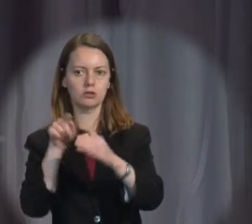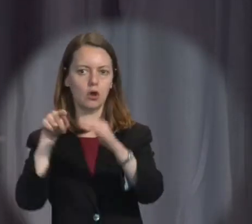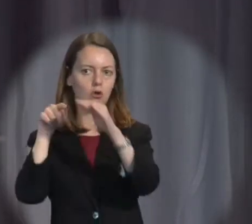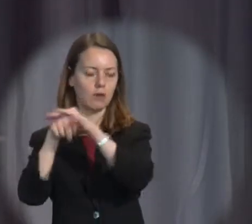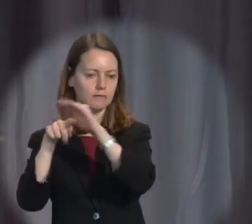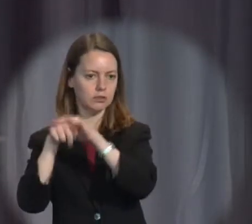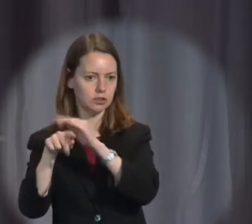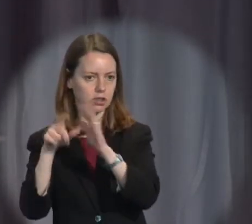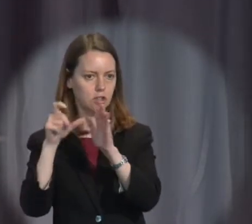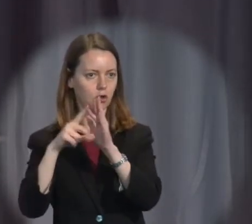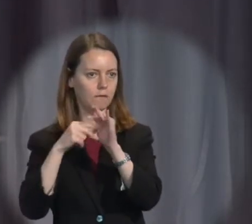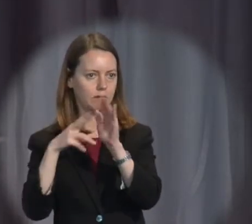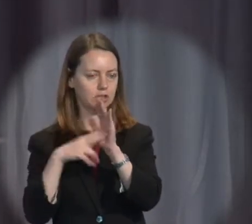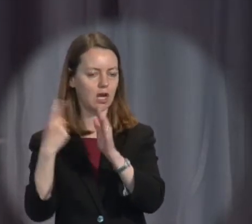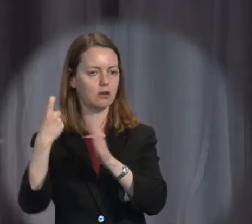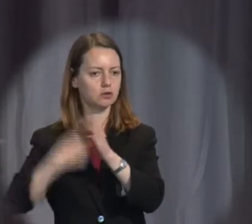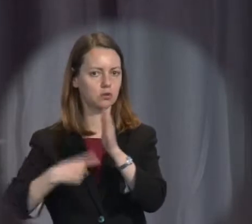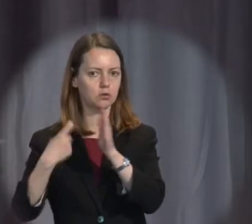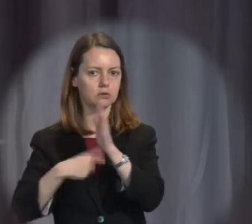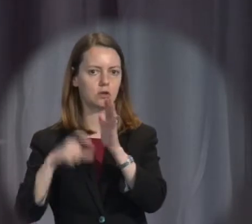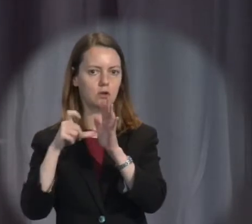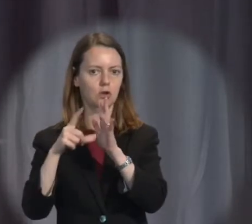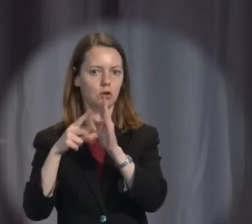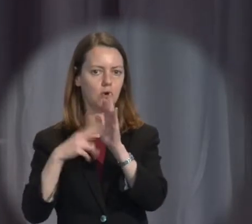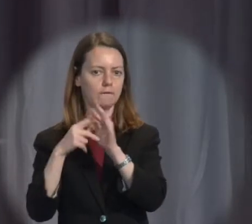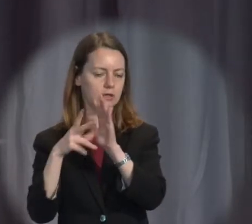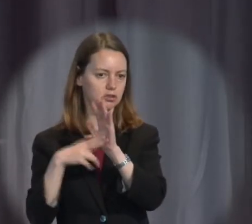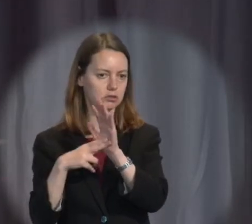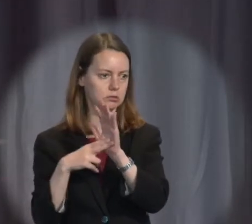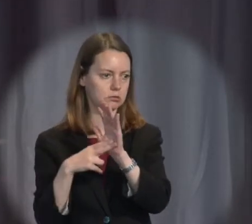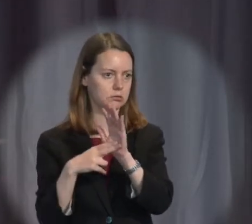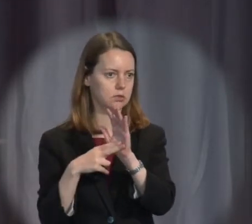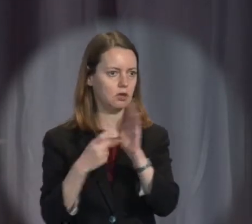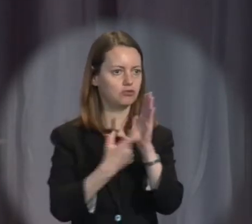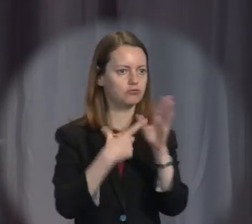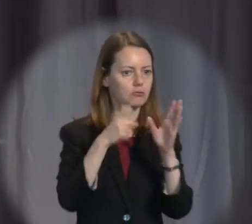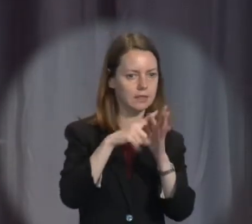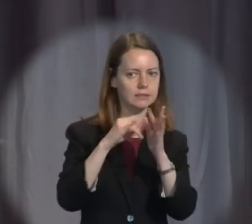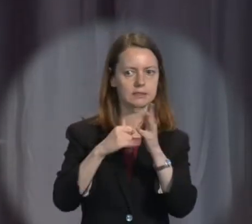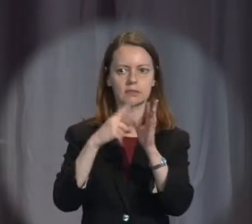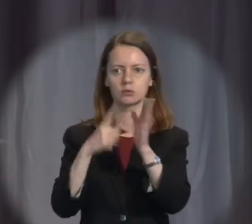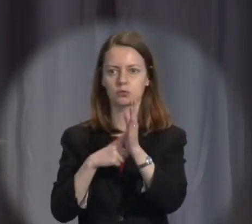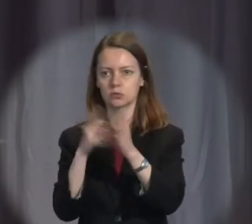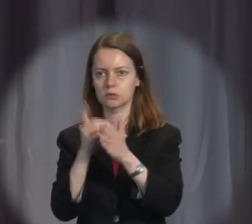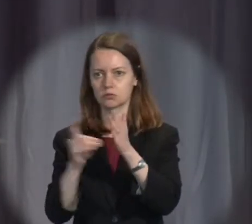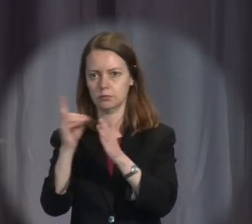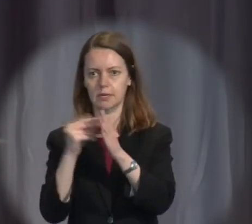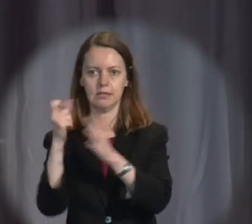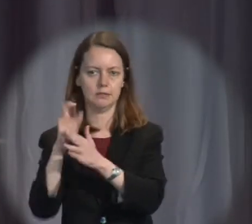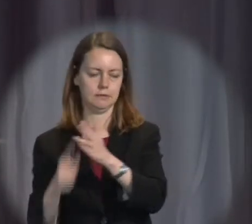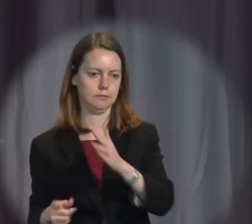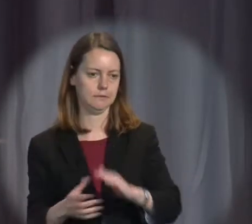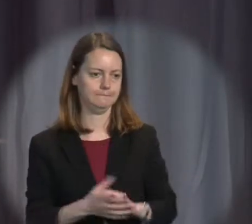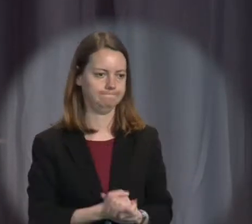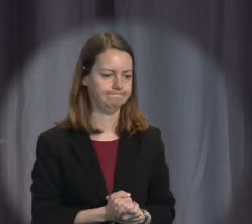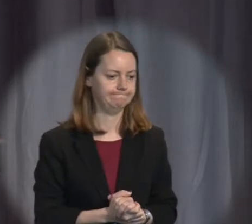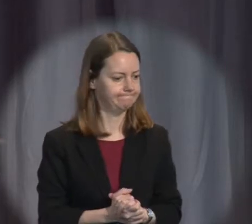the Torture Convention and all the conventions on race, sexual discrimination and disabilities.